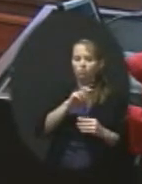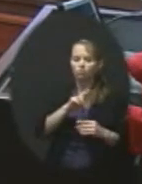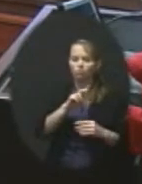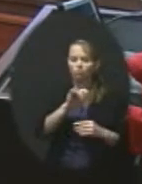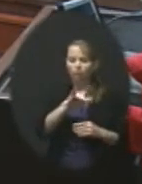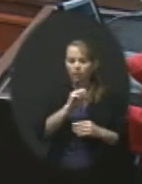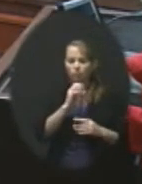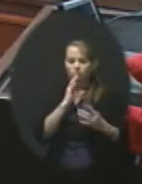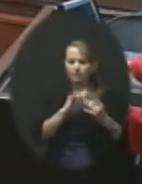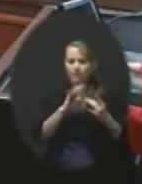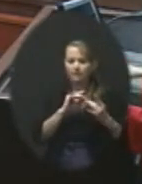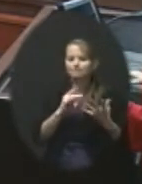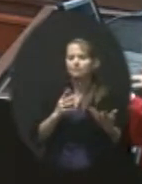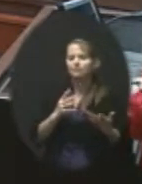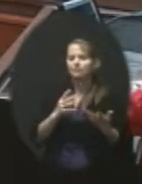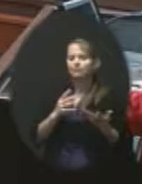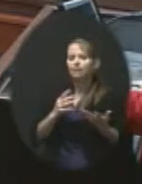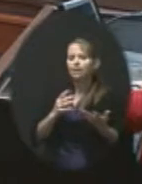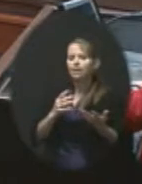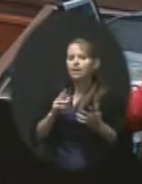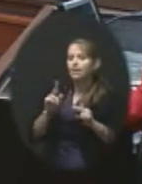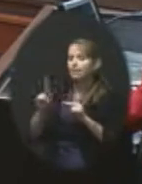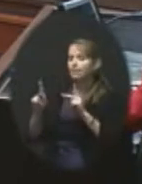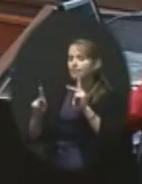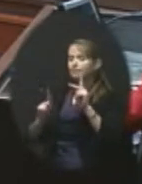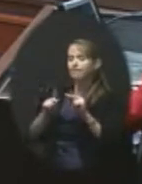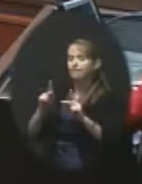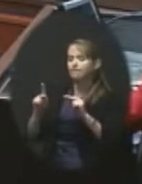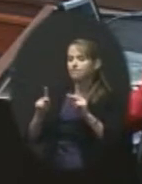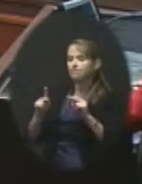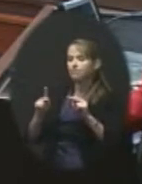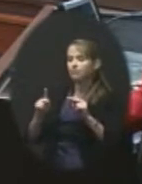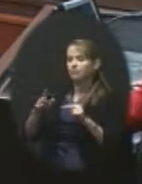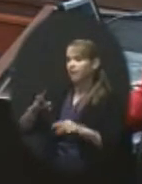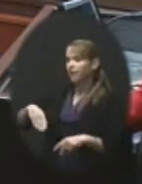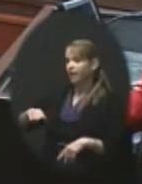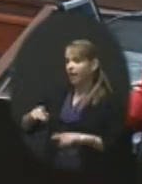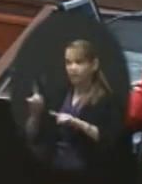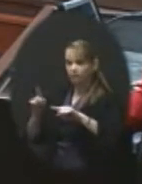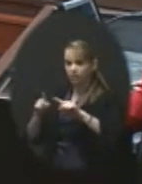anybody that hasn't attended to these meetings, you know,